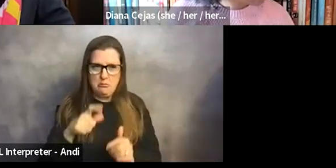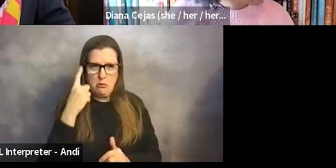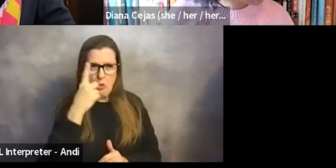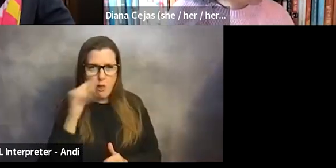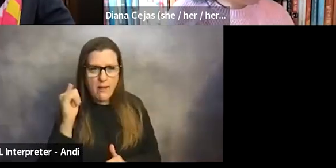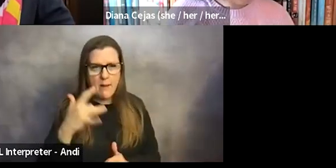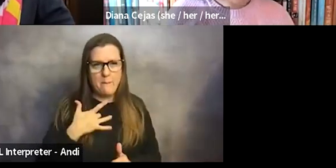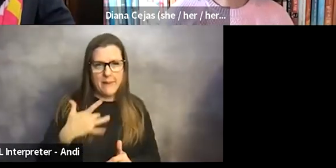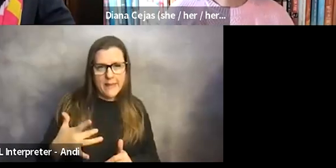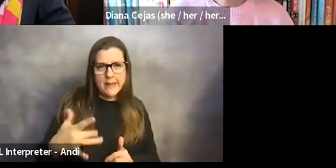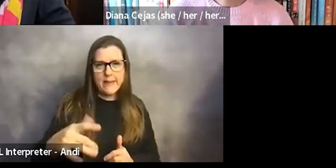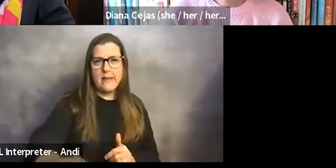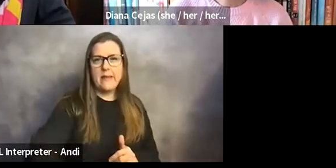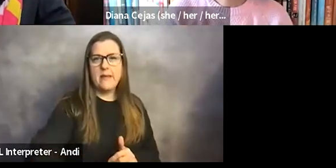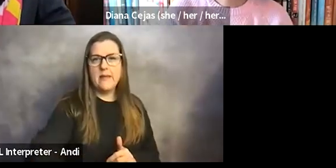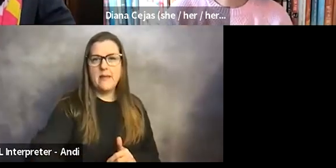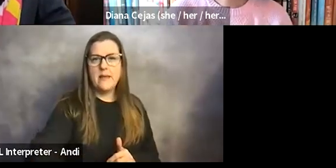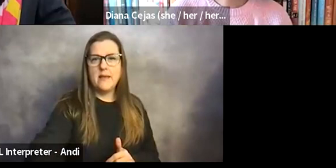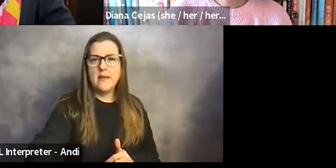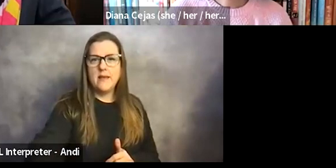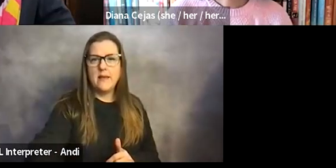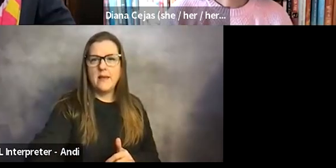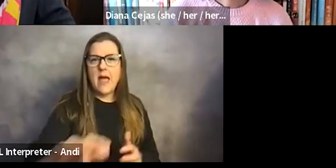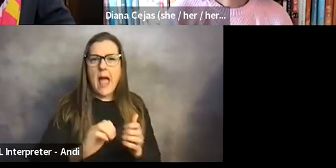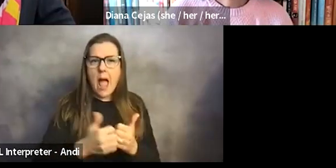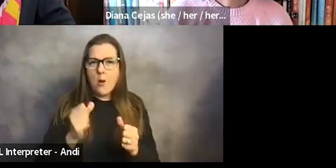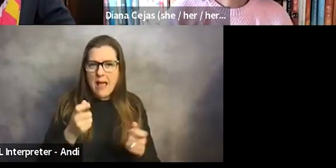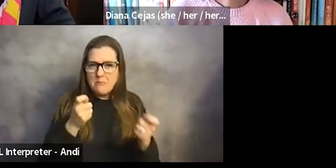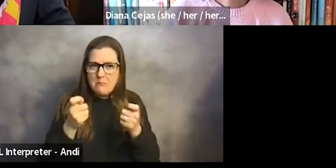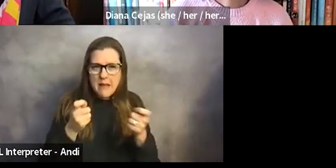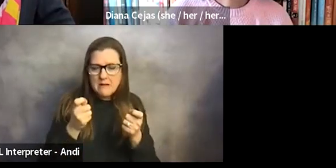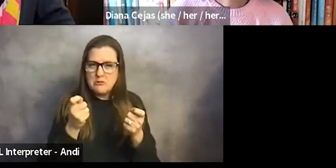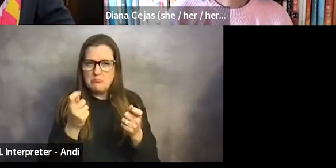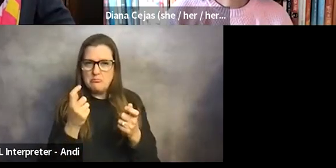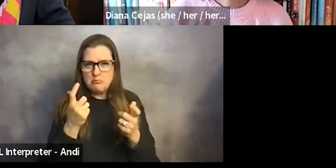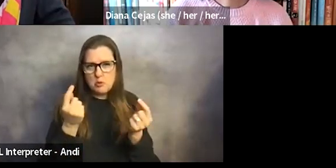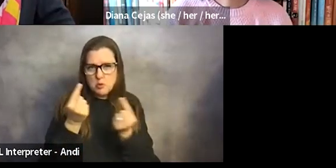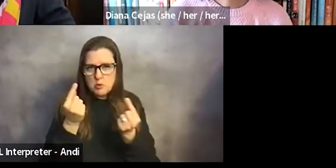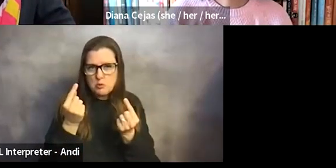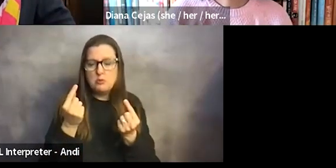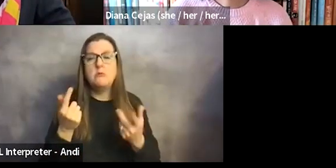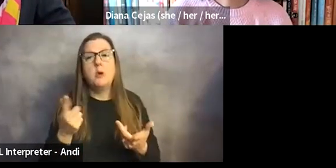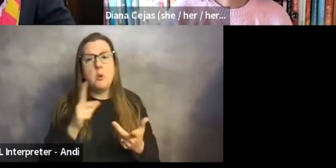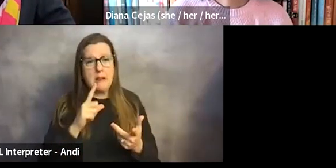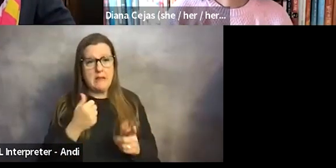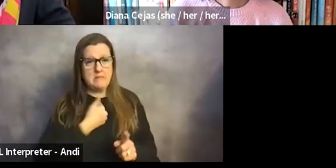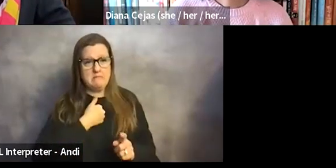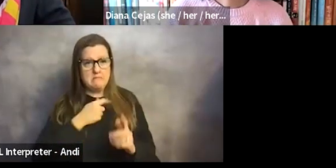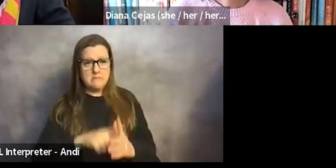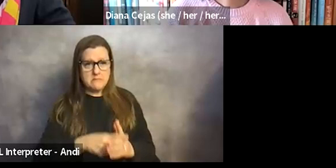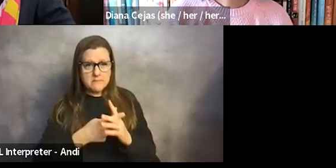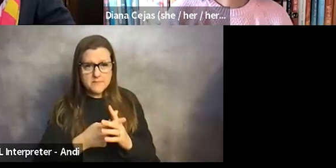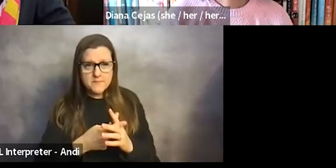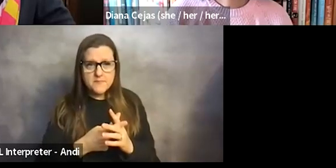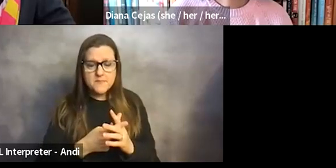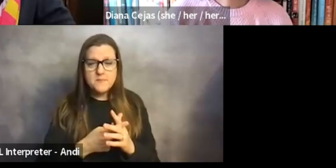you know, it might be managed and manifest. So I really started to do a lot of